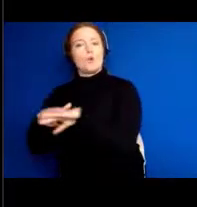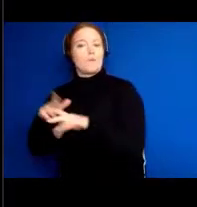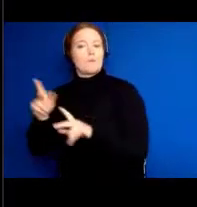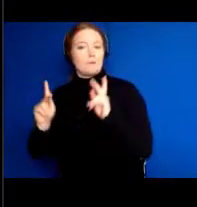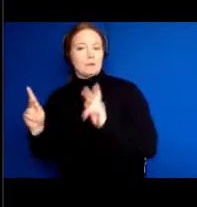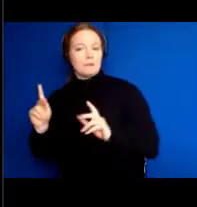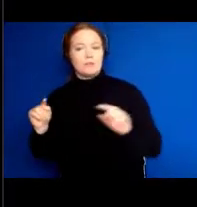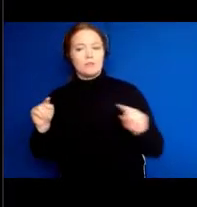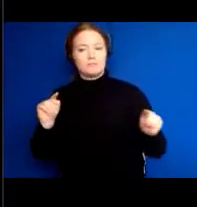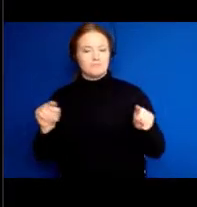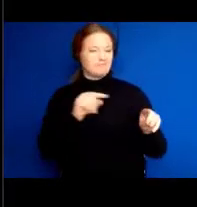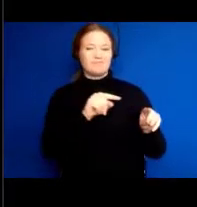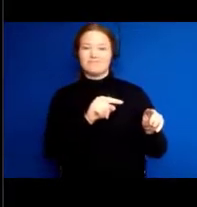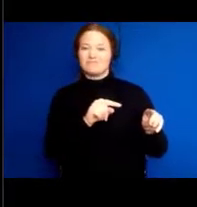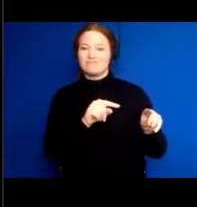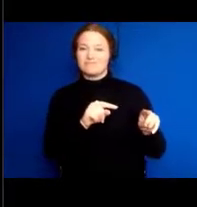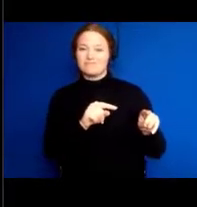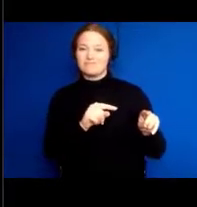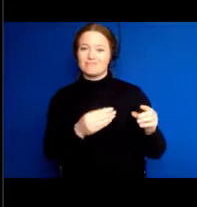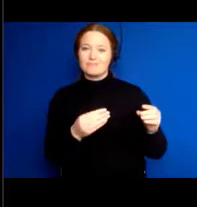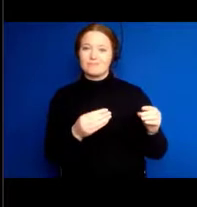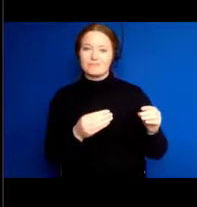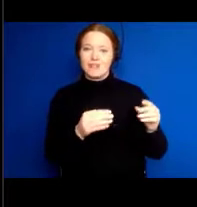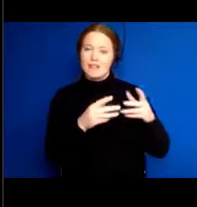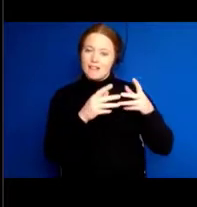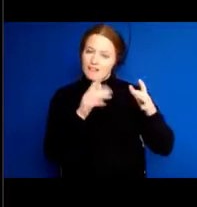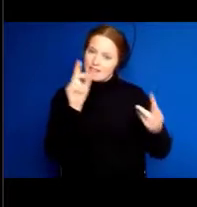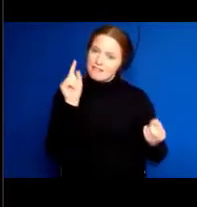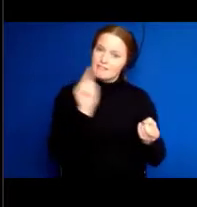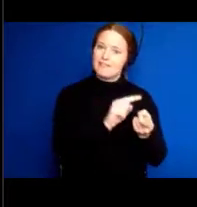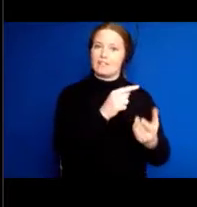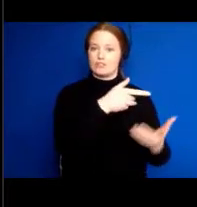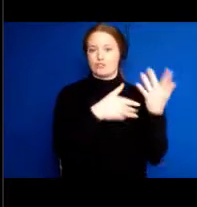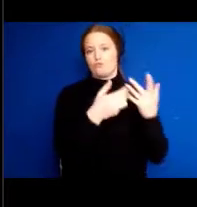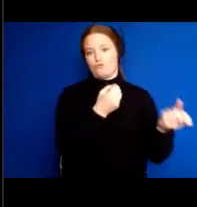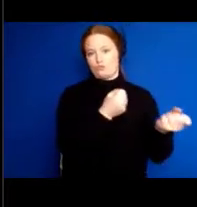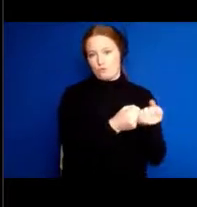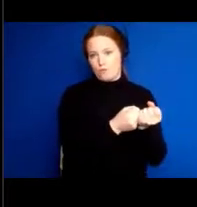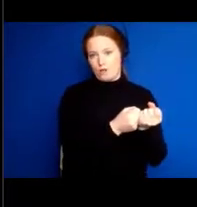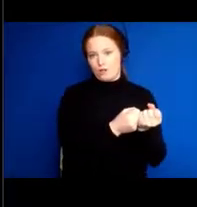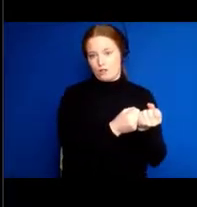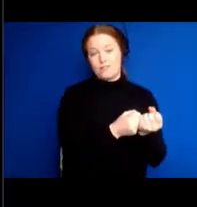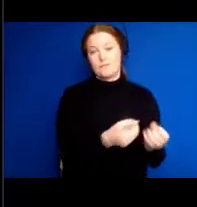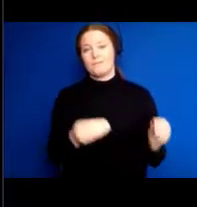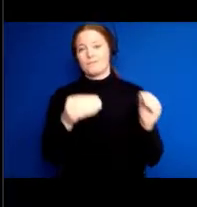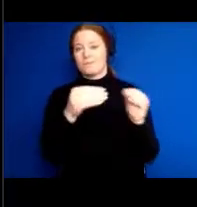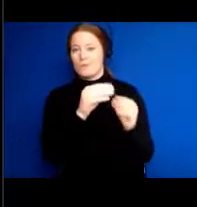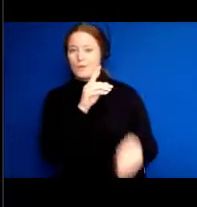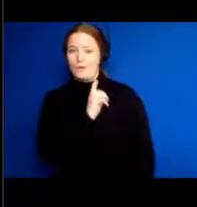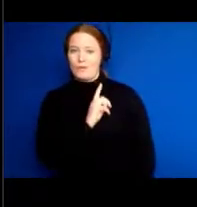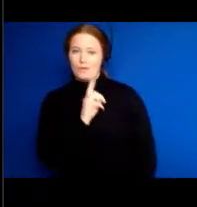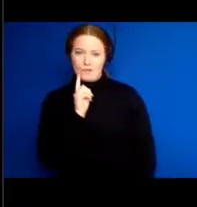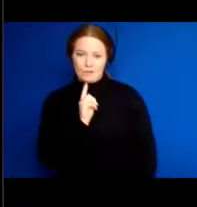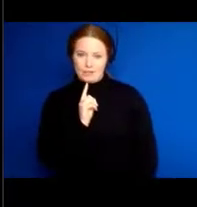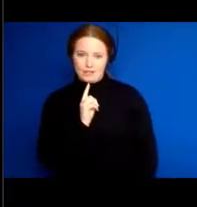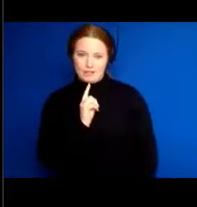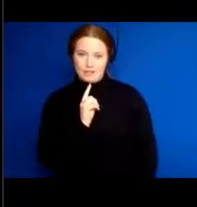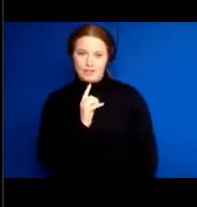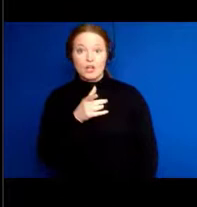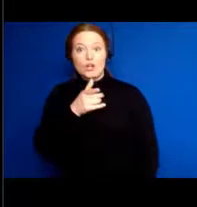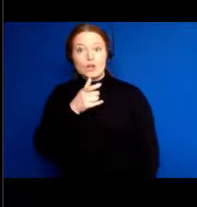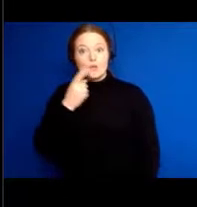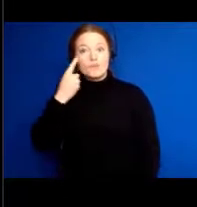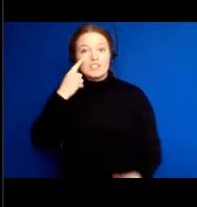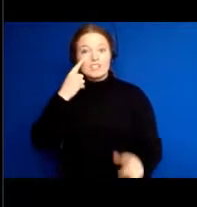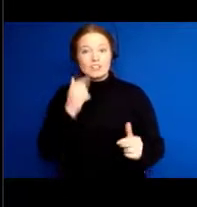social support and more loneliness. And the people with vision loss also had fewer friends that they interacted with